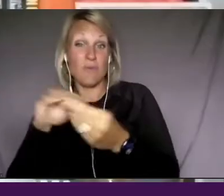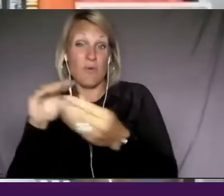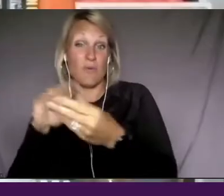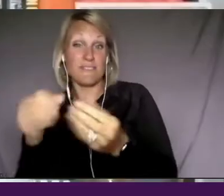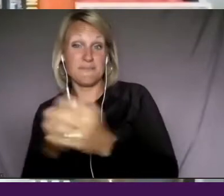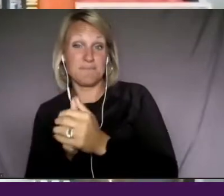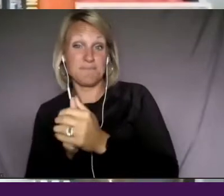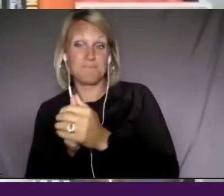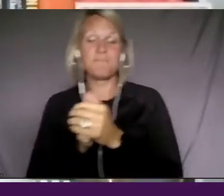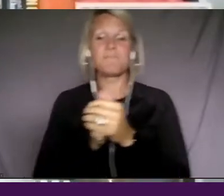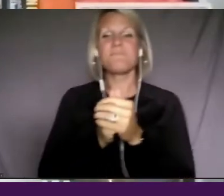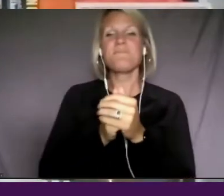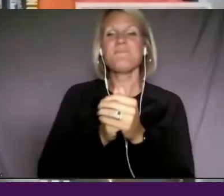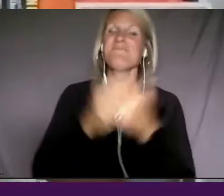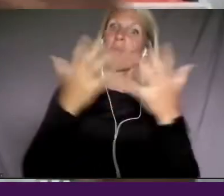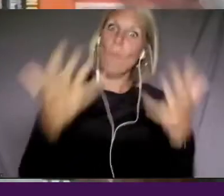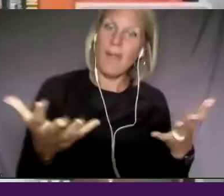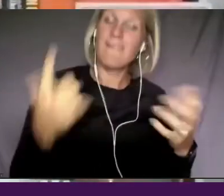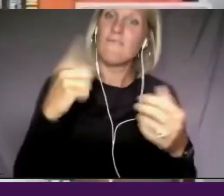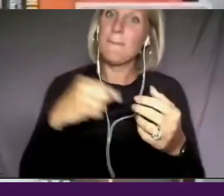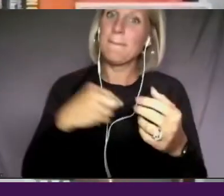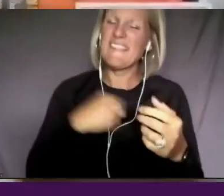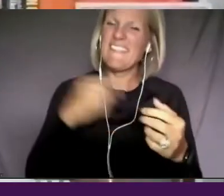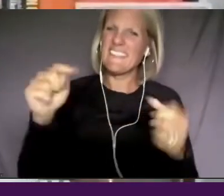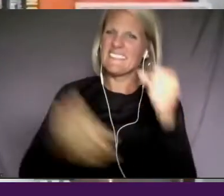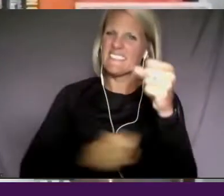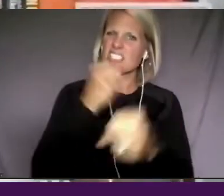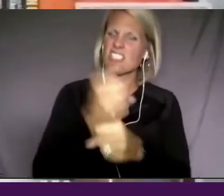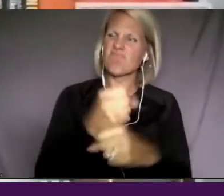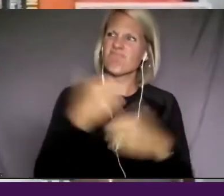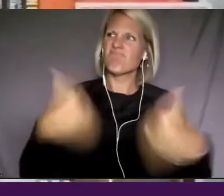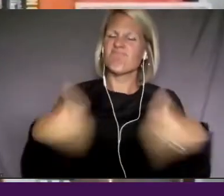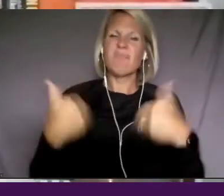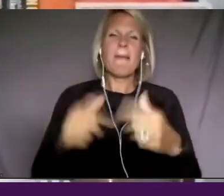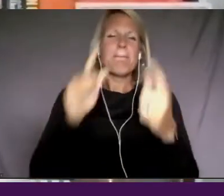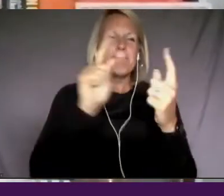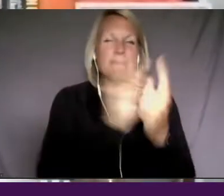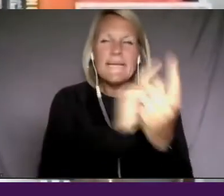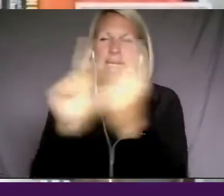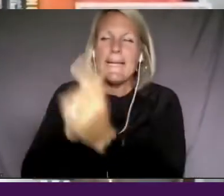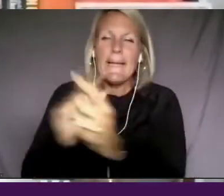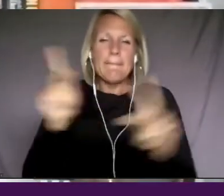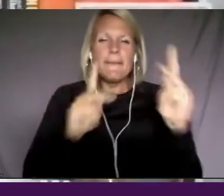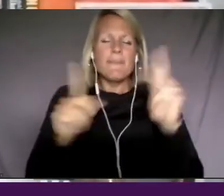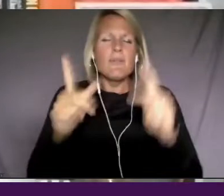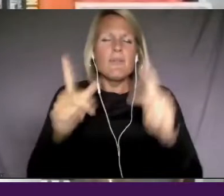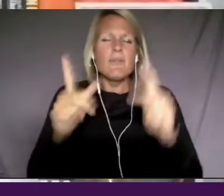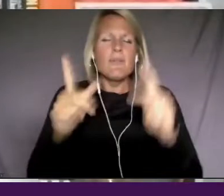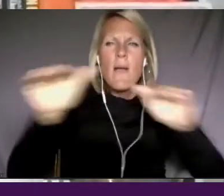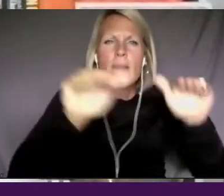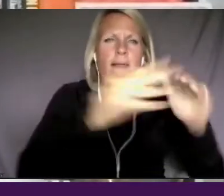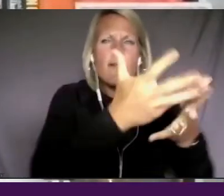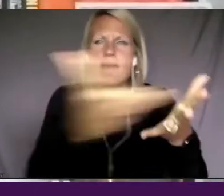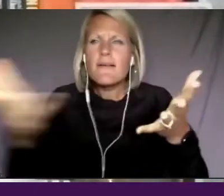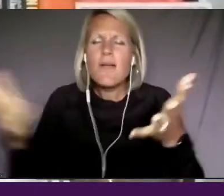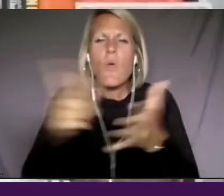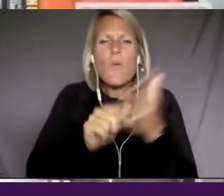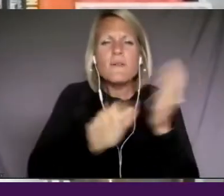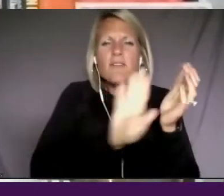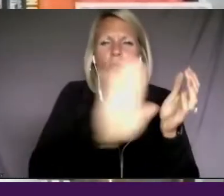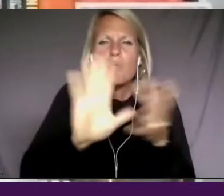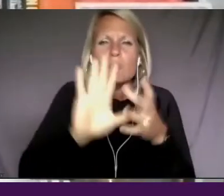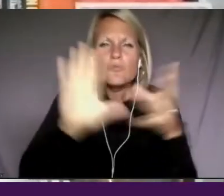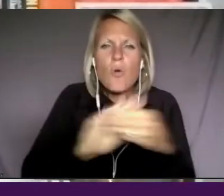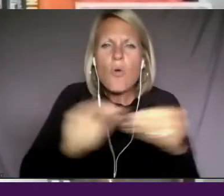this year has been about just meeting people, seeing who's out there, seeing what stories people are telling. Um,